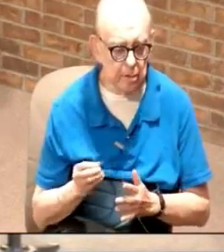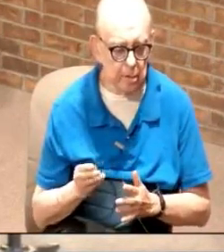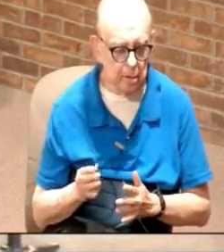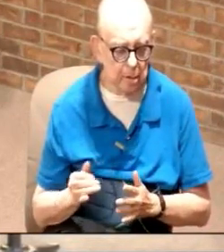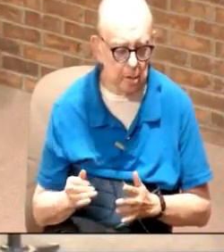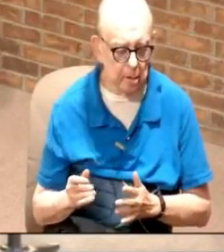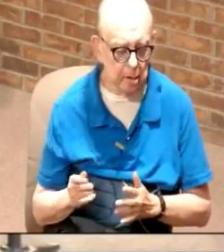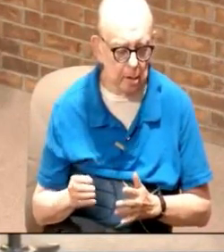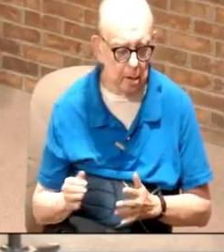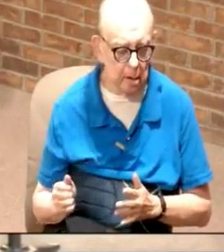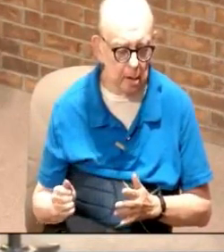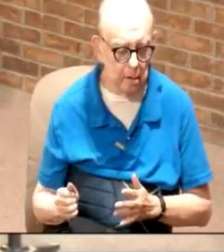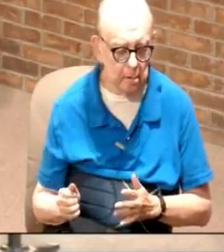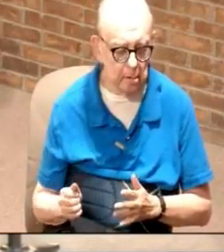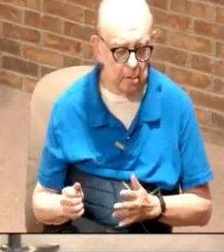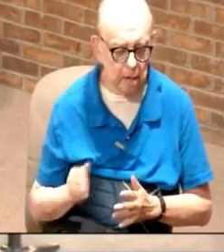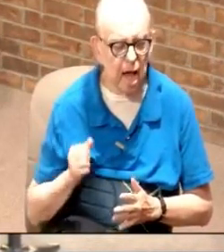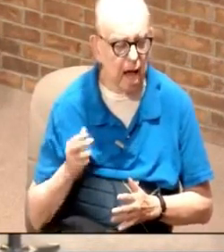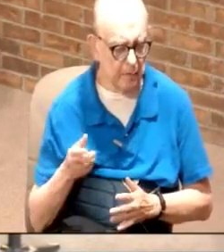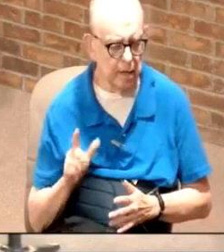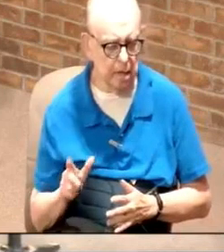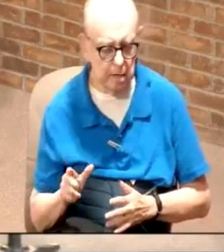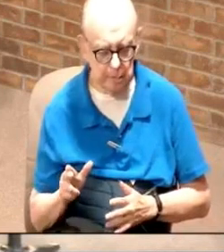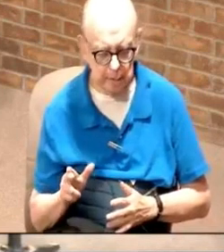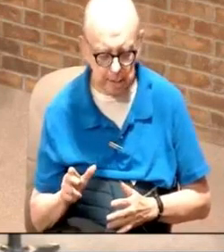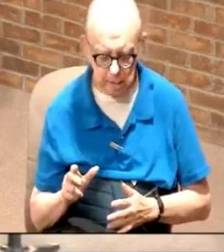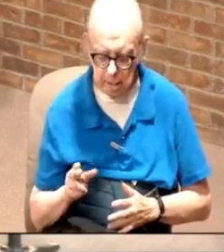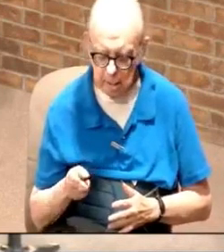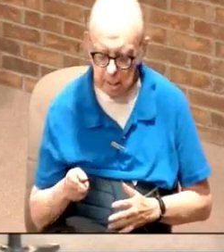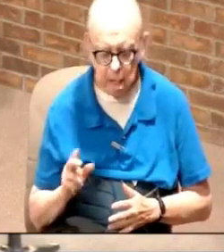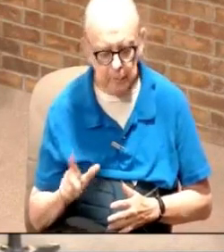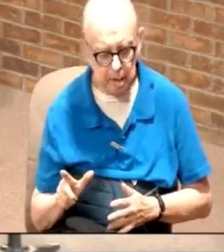Hobby Lobby back when